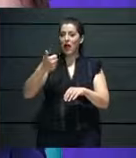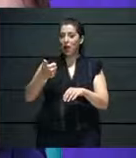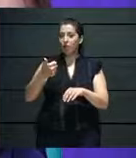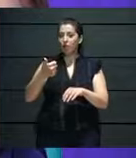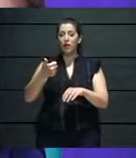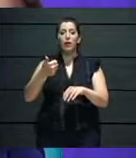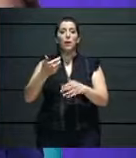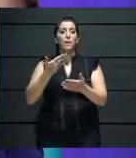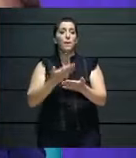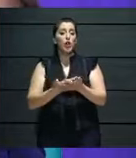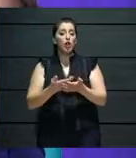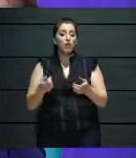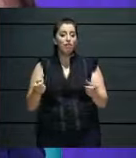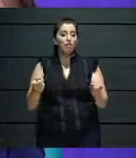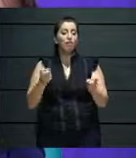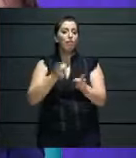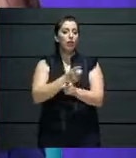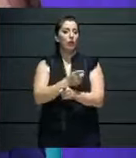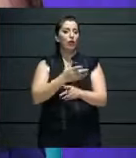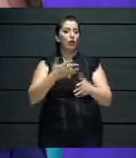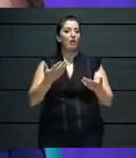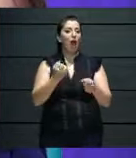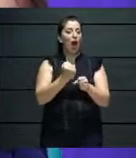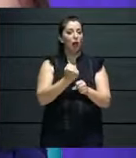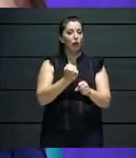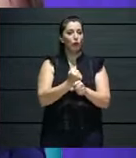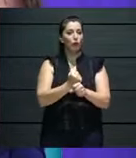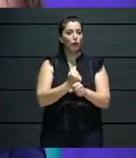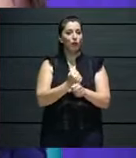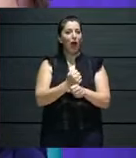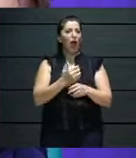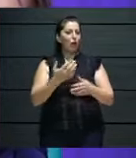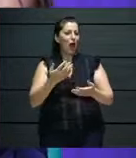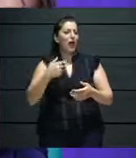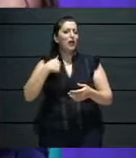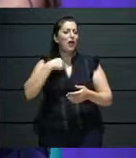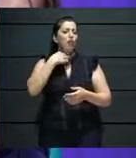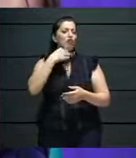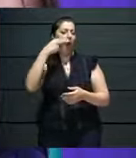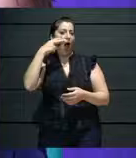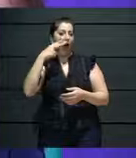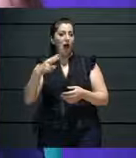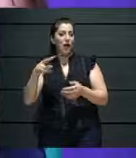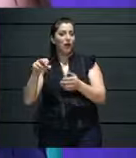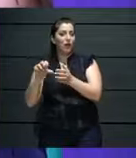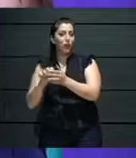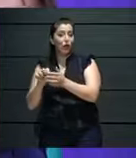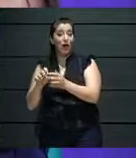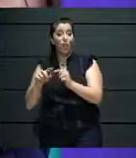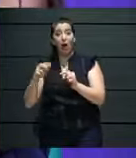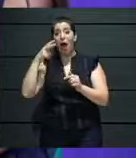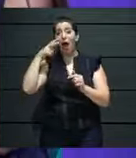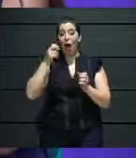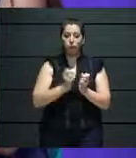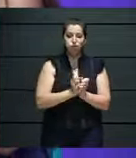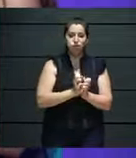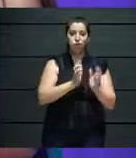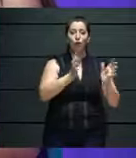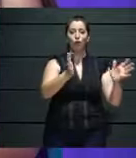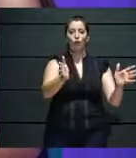we know. It is an opportunity in a way to engage in a different way of doing